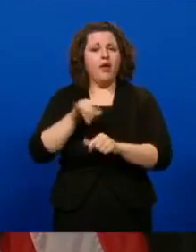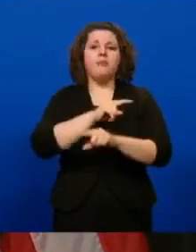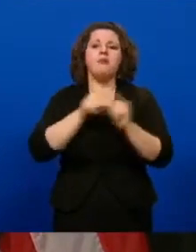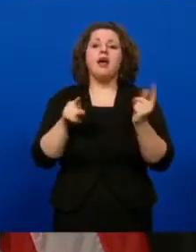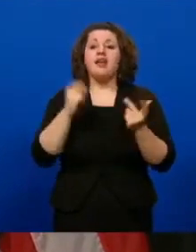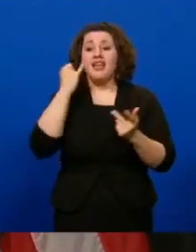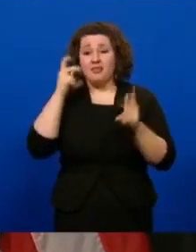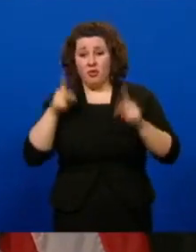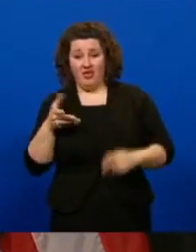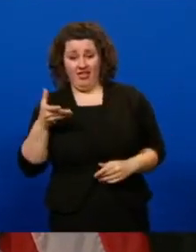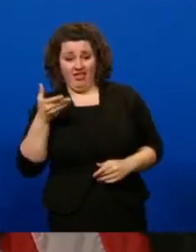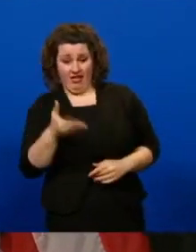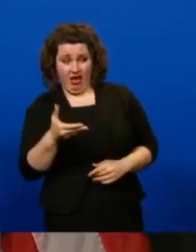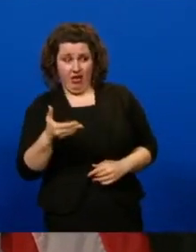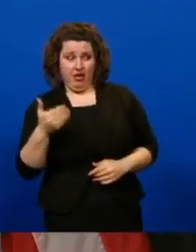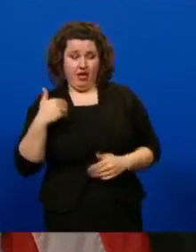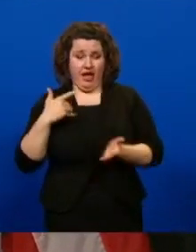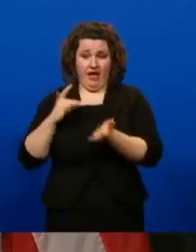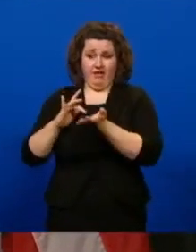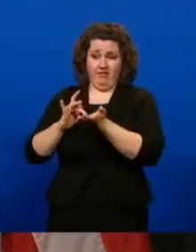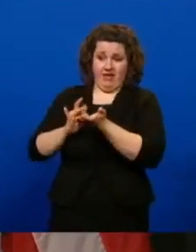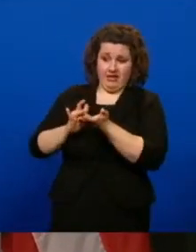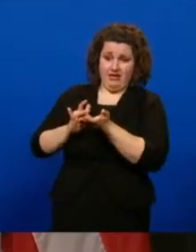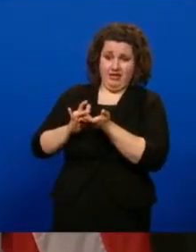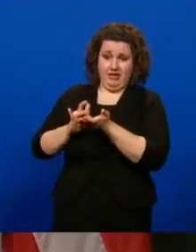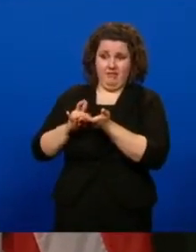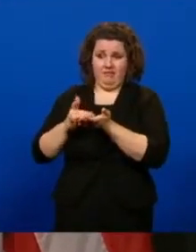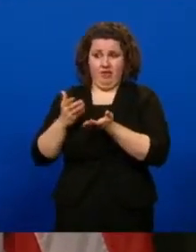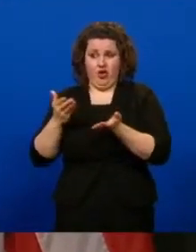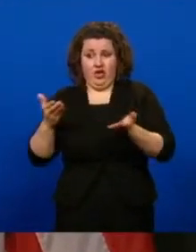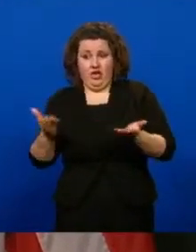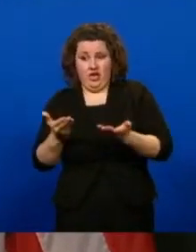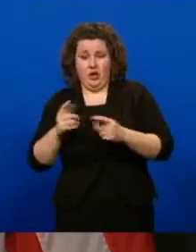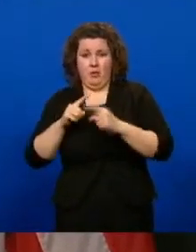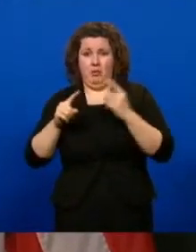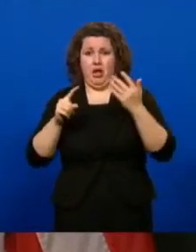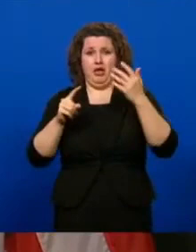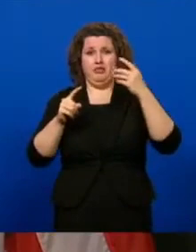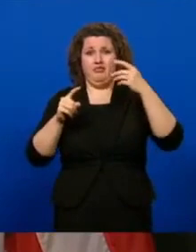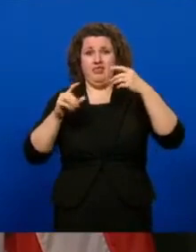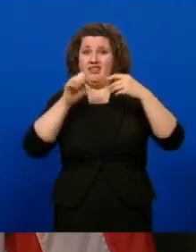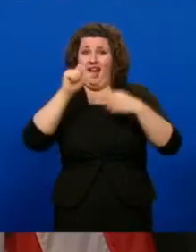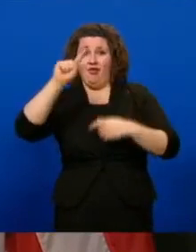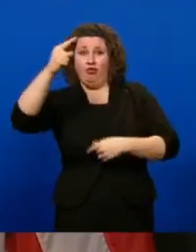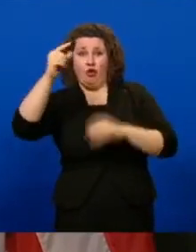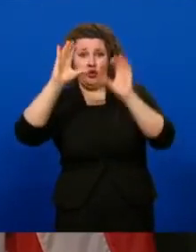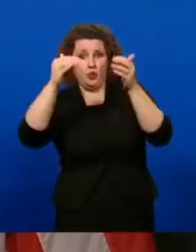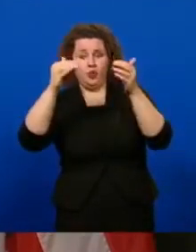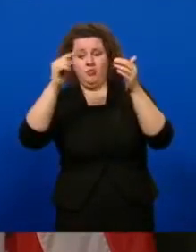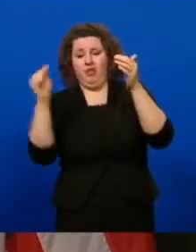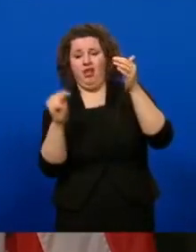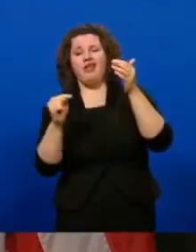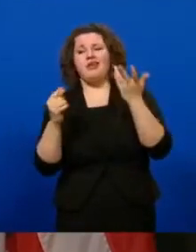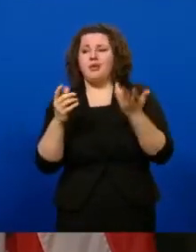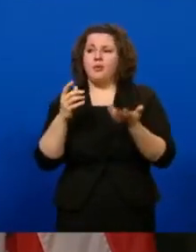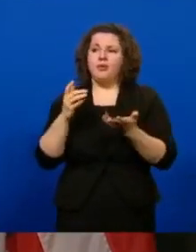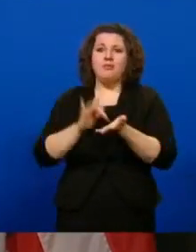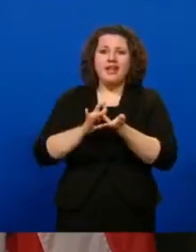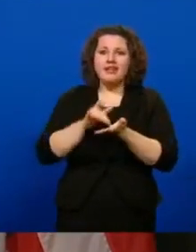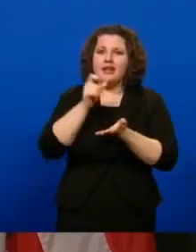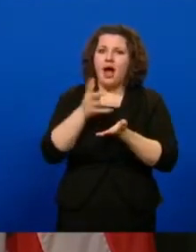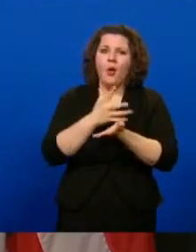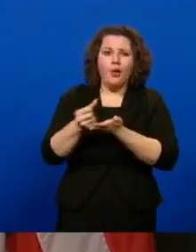somebody that's there, and you have open vaccine, and they're here, but maybe a little further down, let's not waste it. Let's get that vaccine